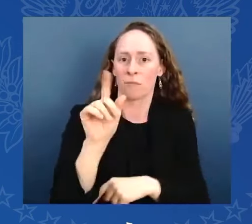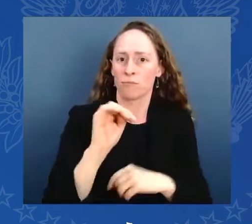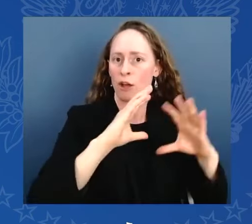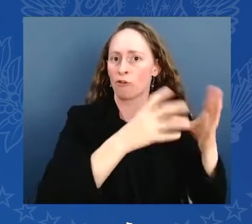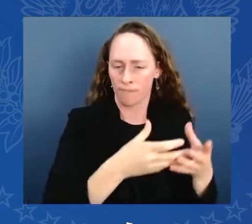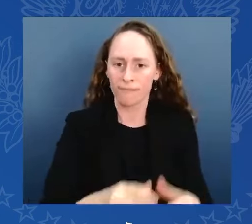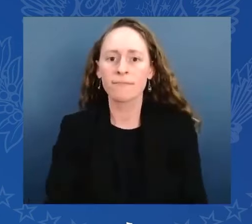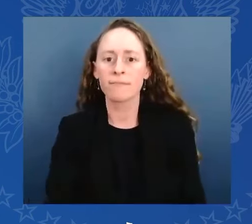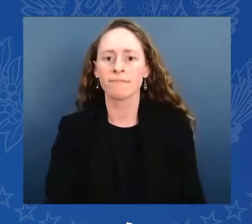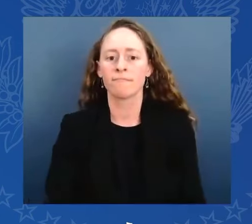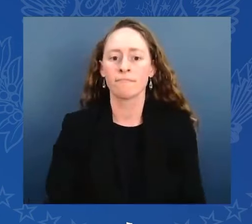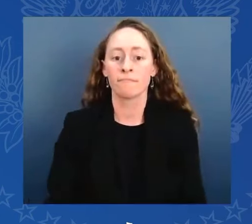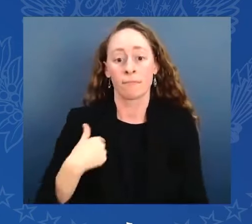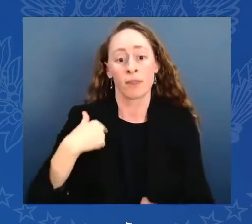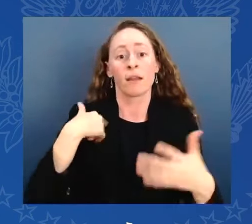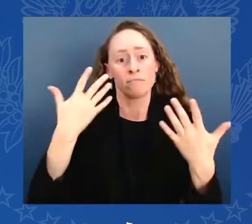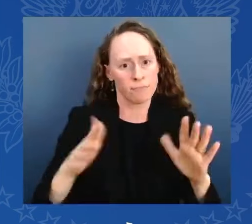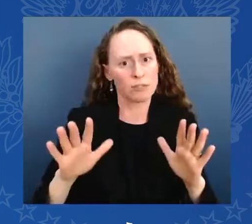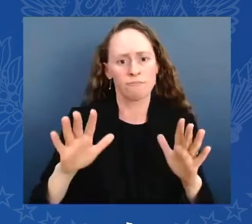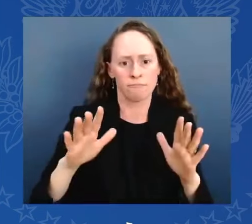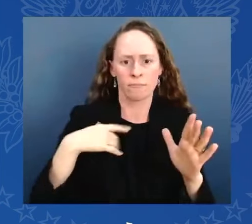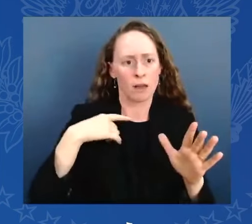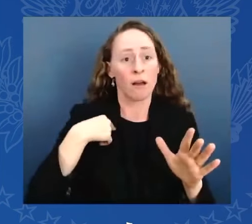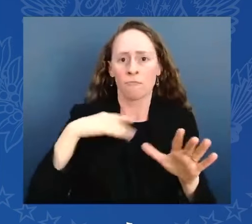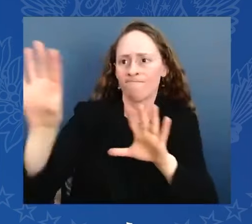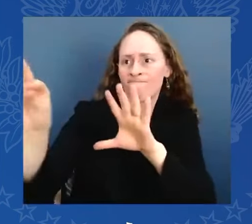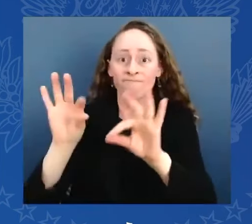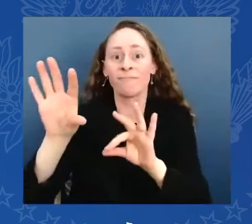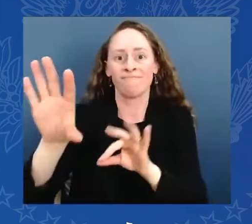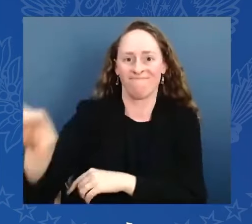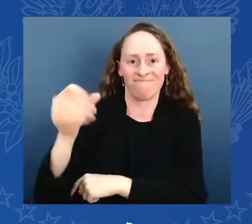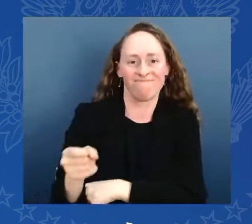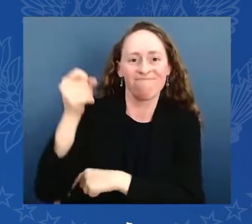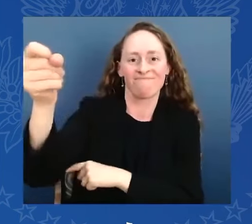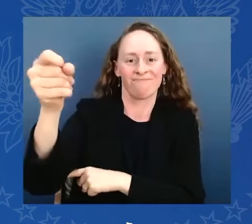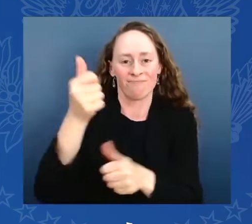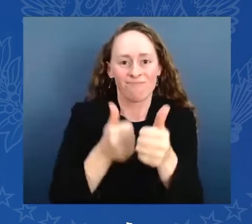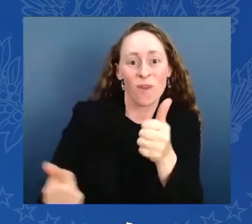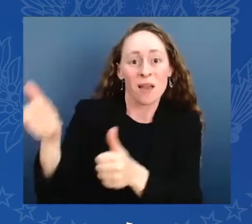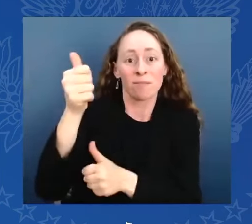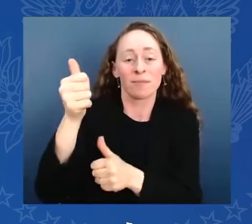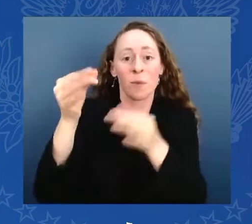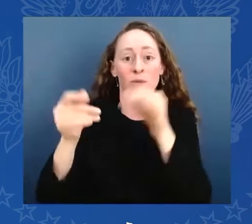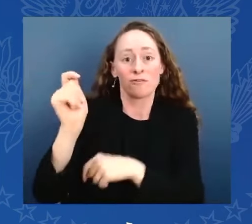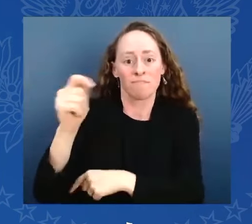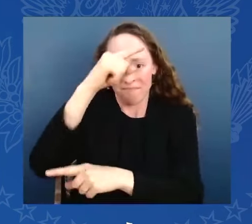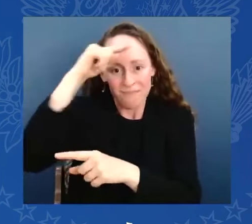have an administration that looks like America and be a president for all Americans. That's what I've done.